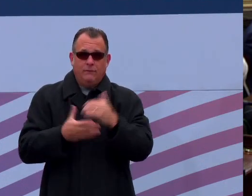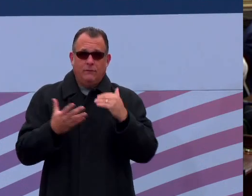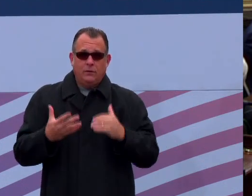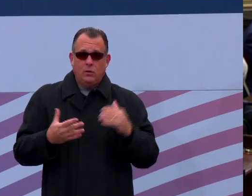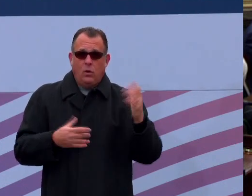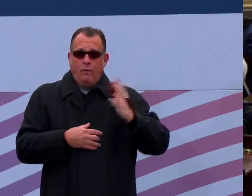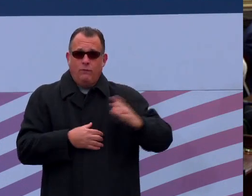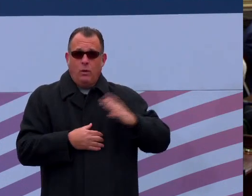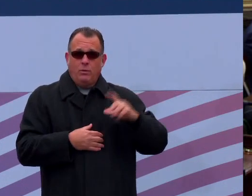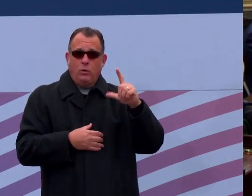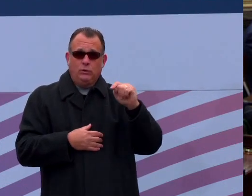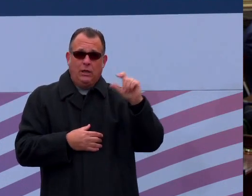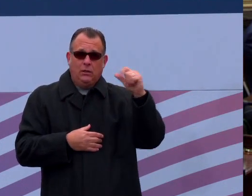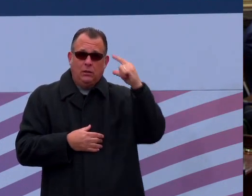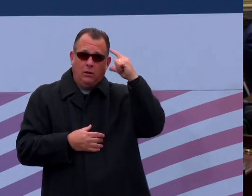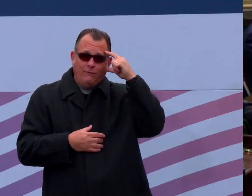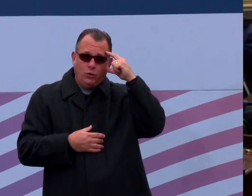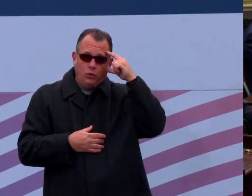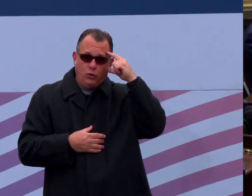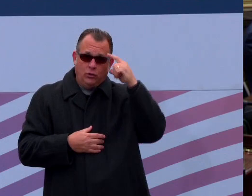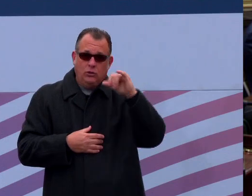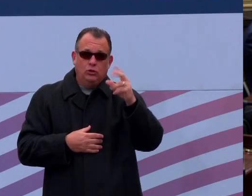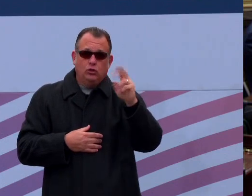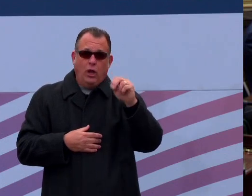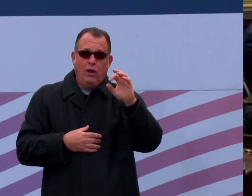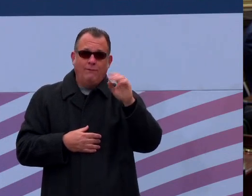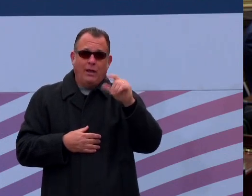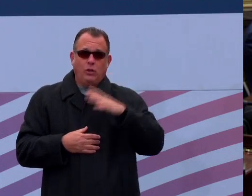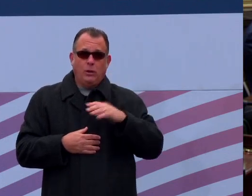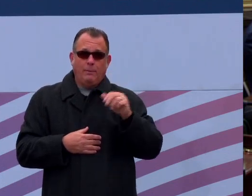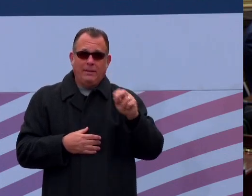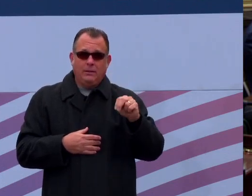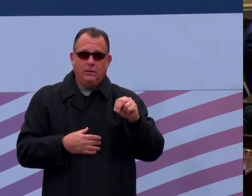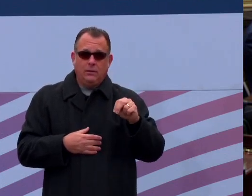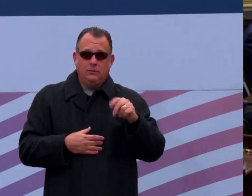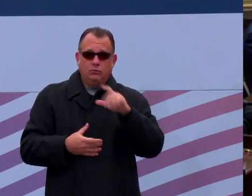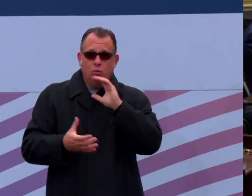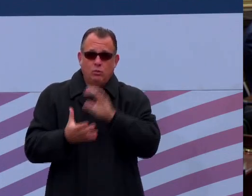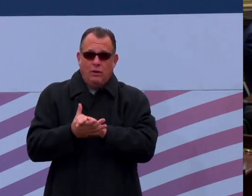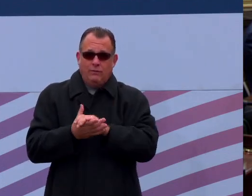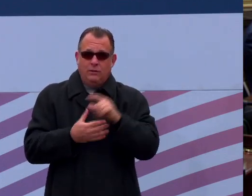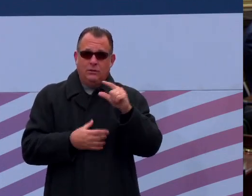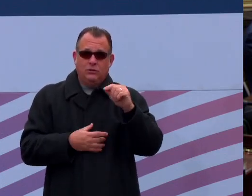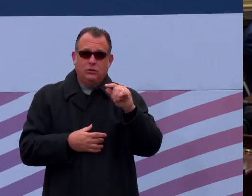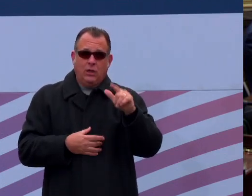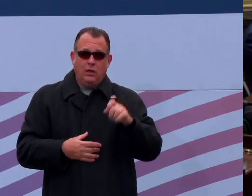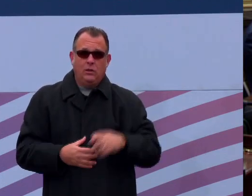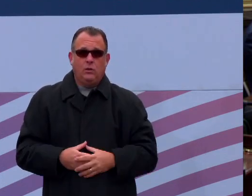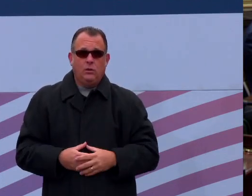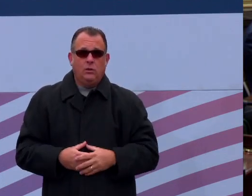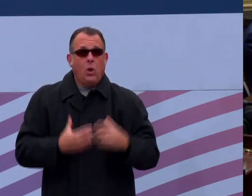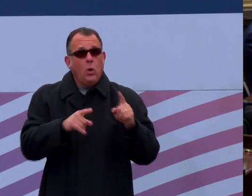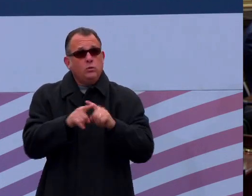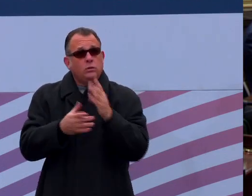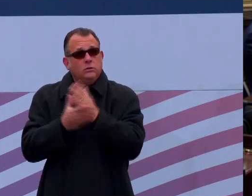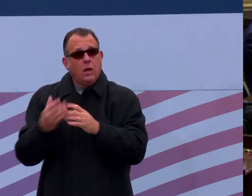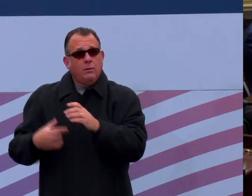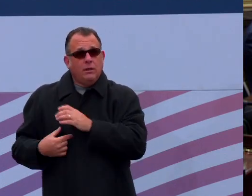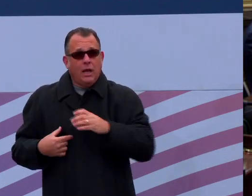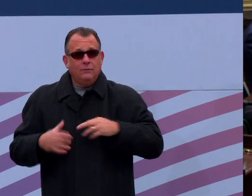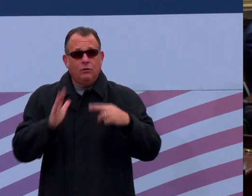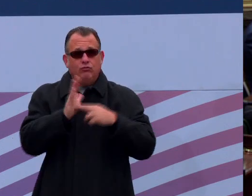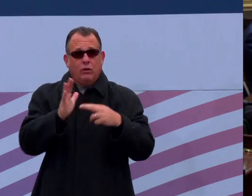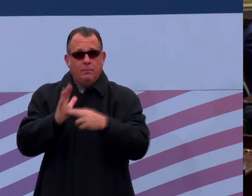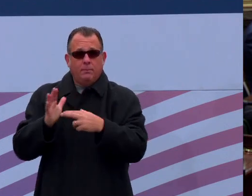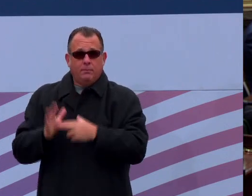in Pennsylvania, John Fetterman and his wife Giselle. We have members of Congress and the Congressional Delegation as well. Congressional Representative Summer